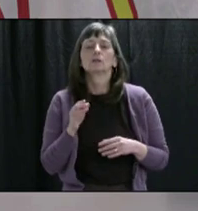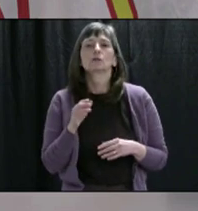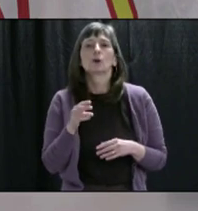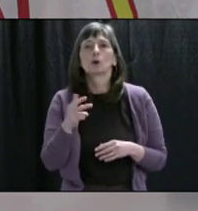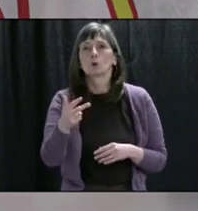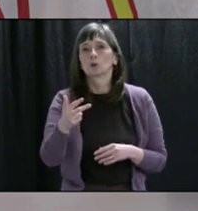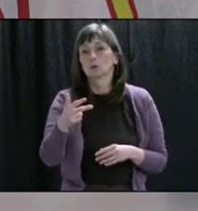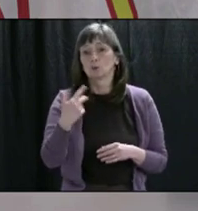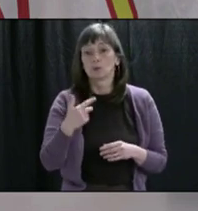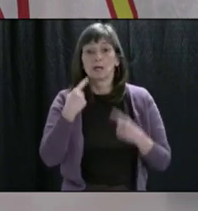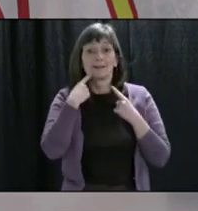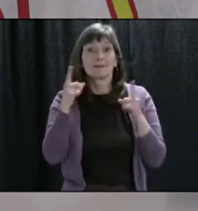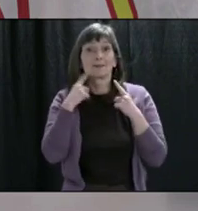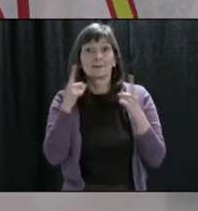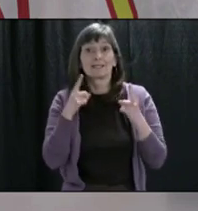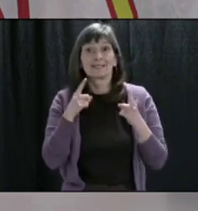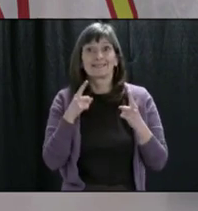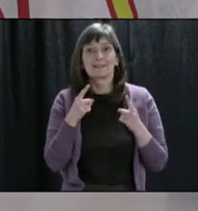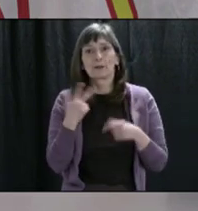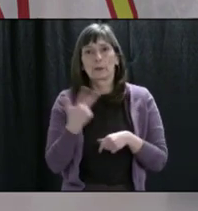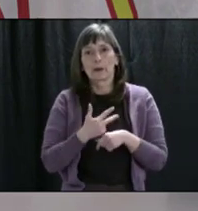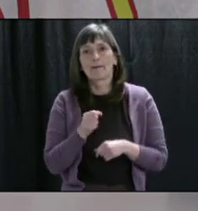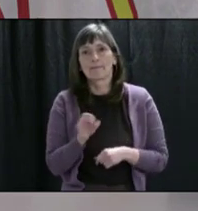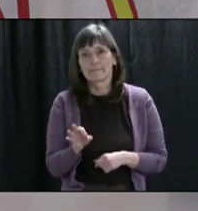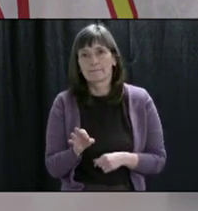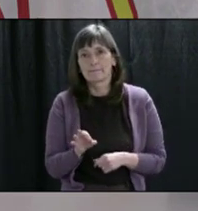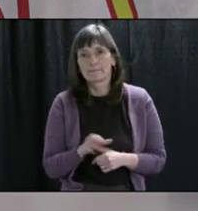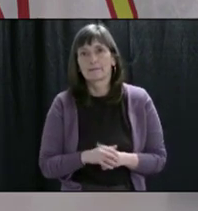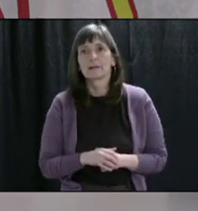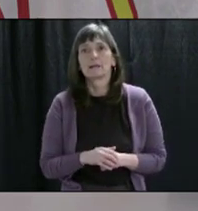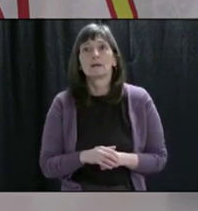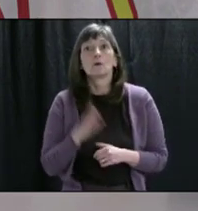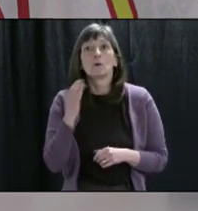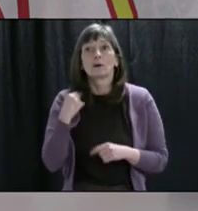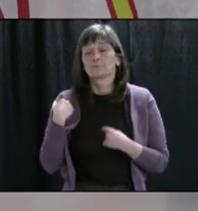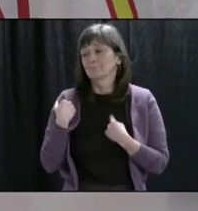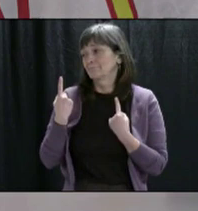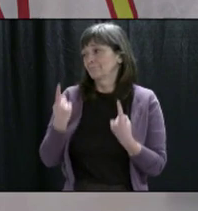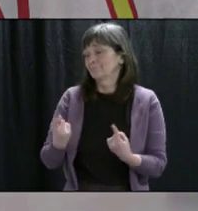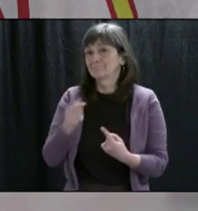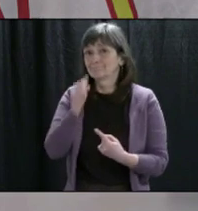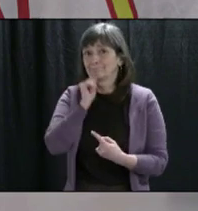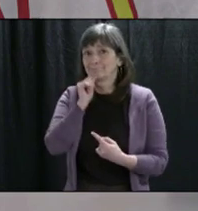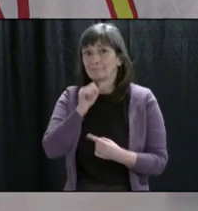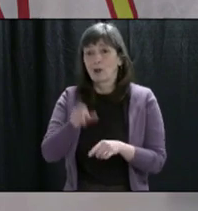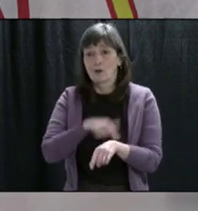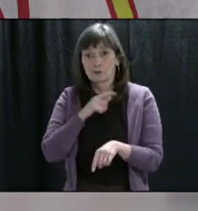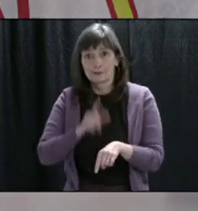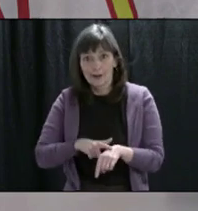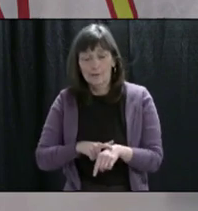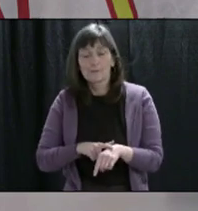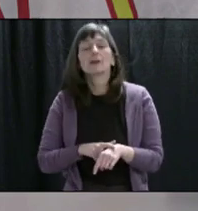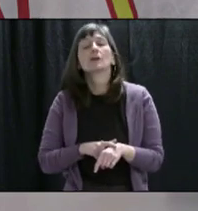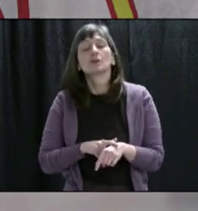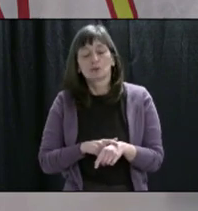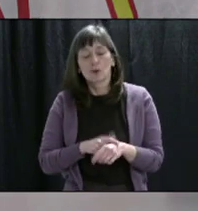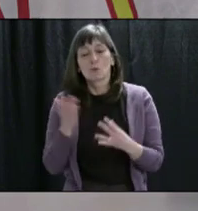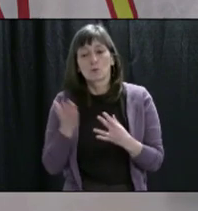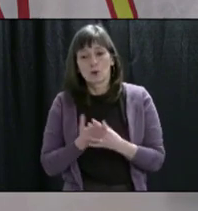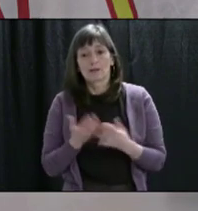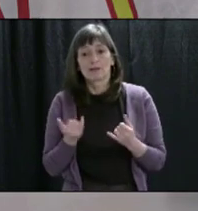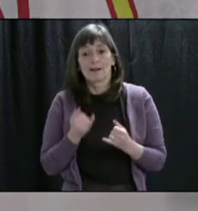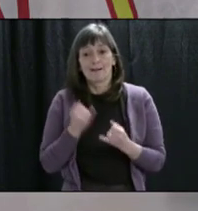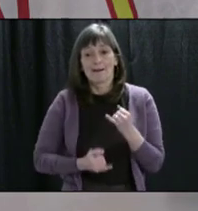need to refresh. As we know, this is a long time. This is a journey. And we'll be back with the regular briefings on Monday afternoon.